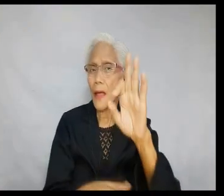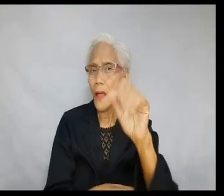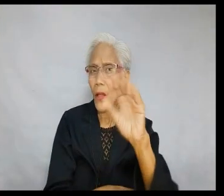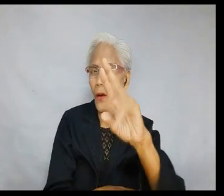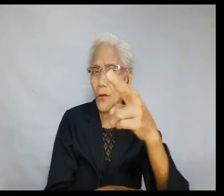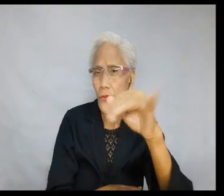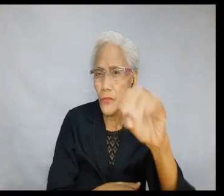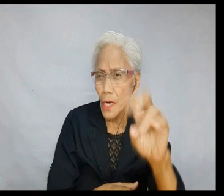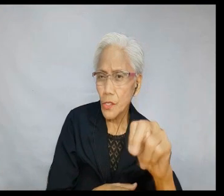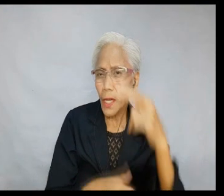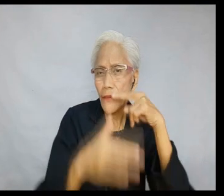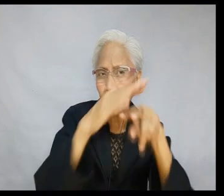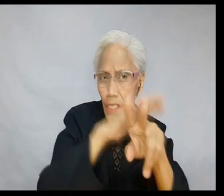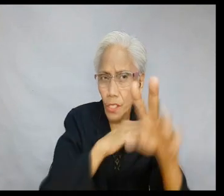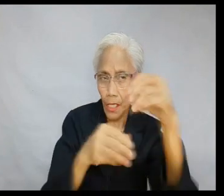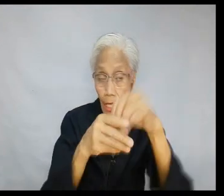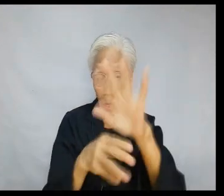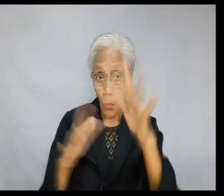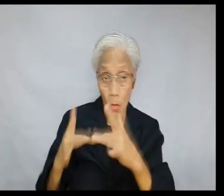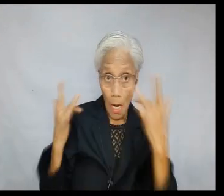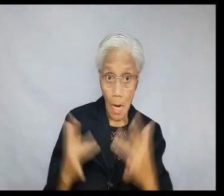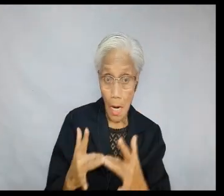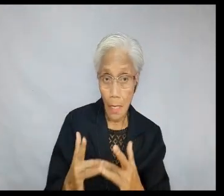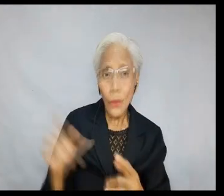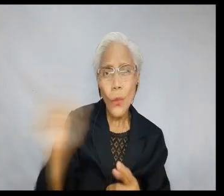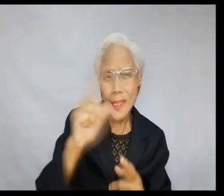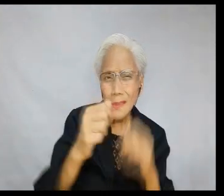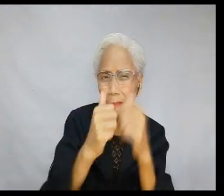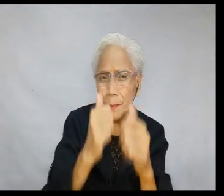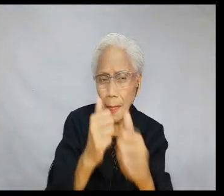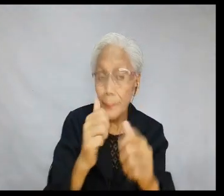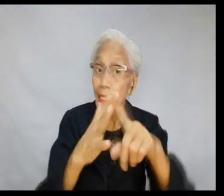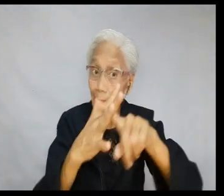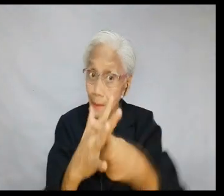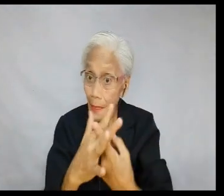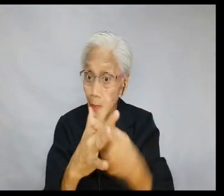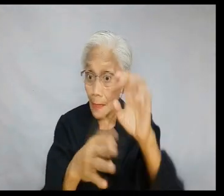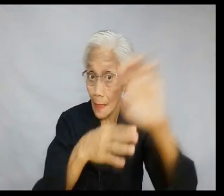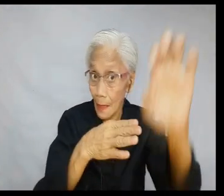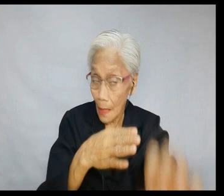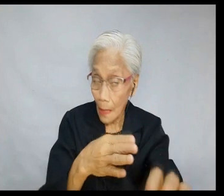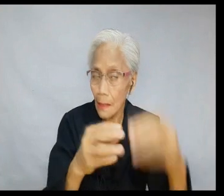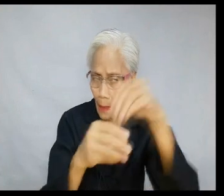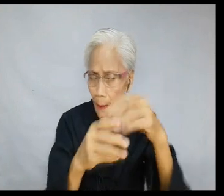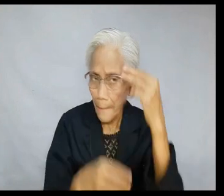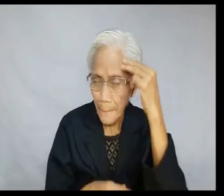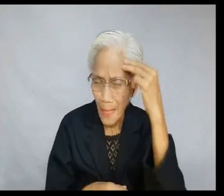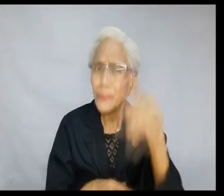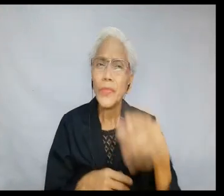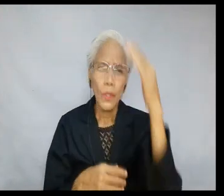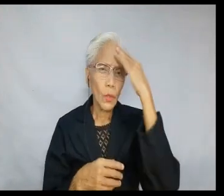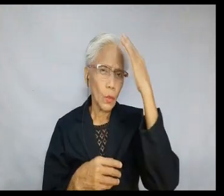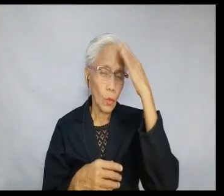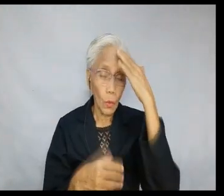11. fashion the vision in your heart. 12. Namely, begin with the